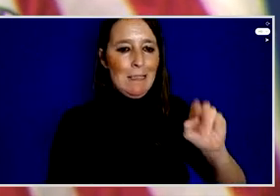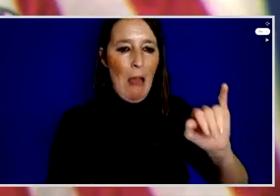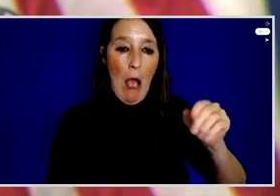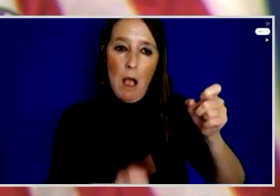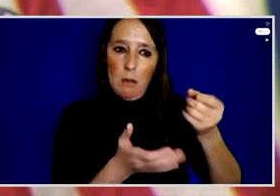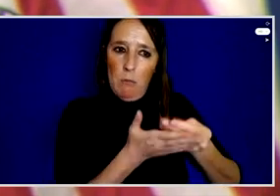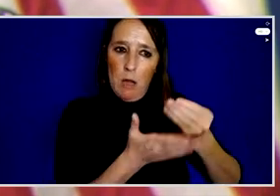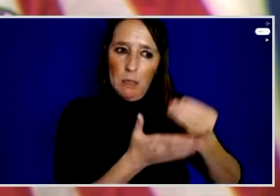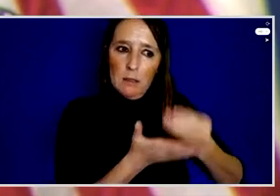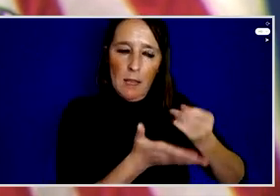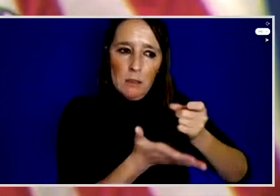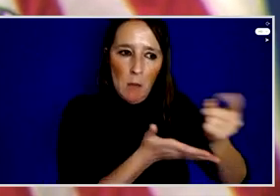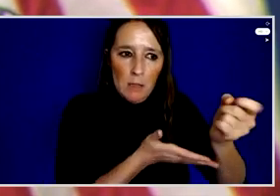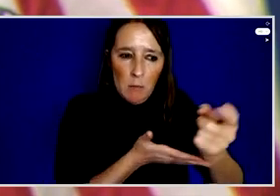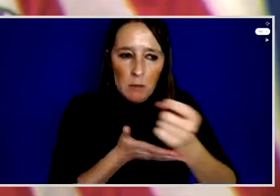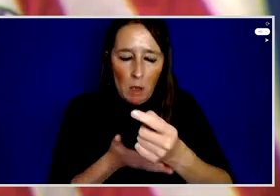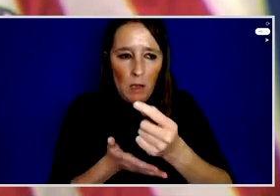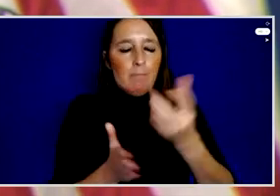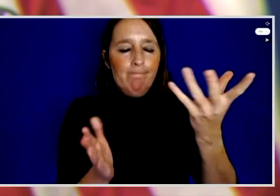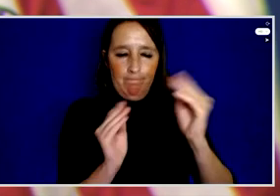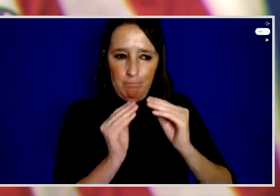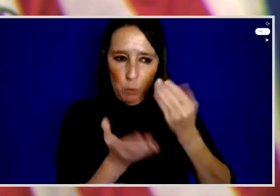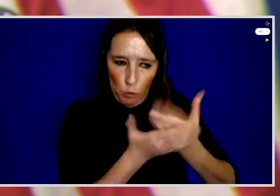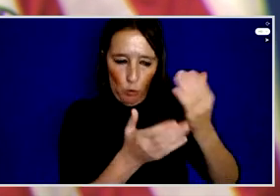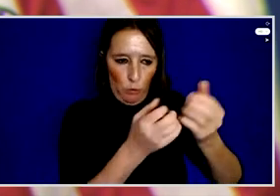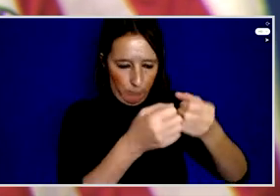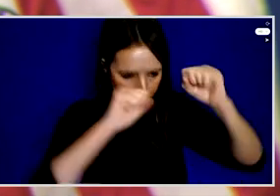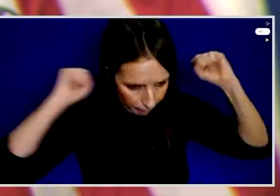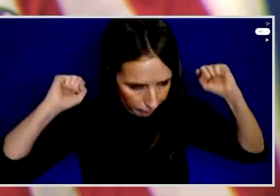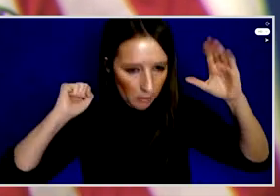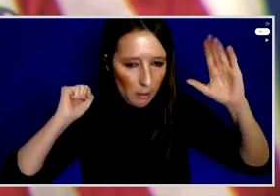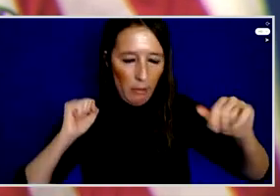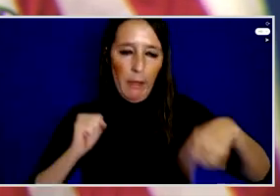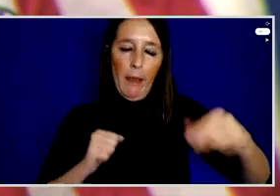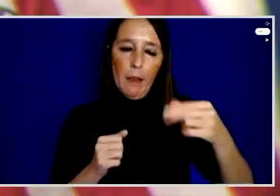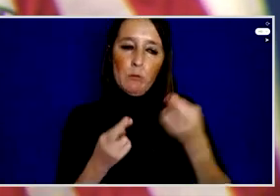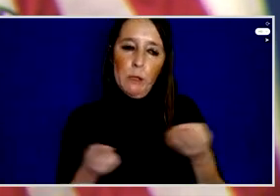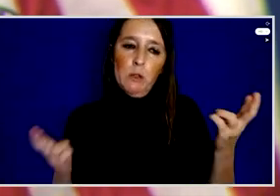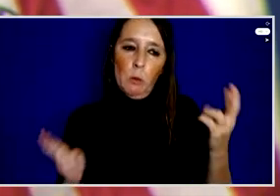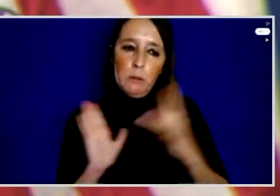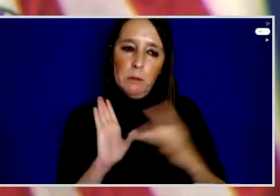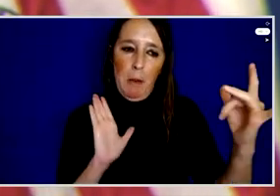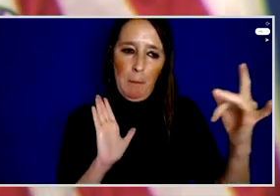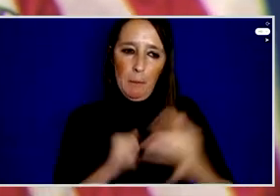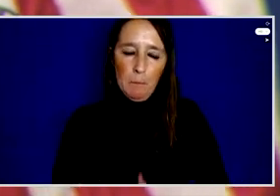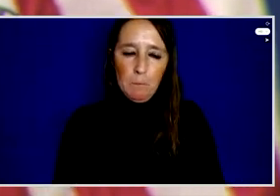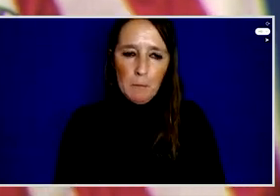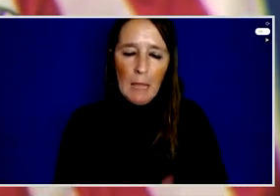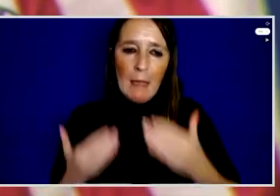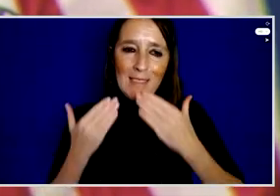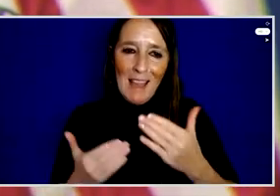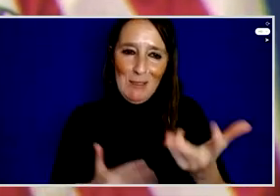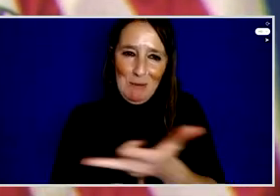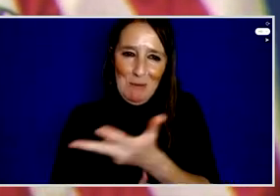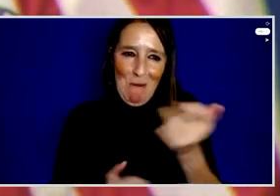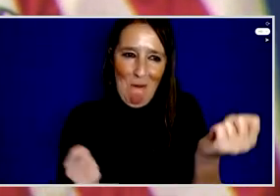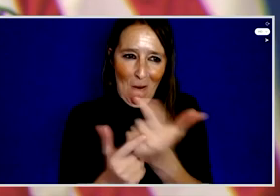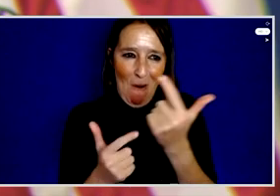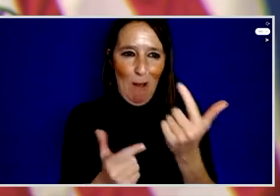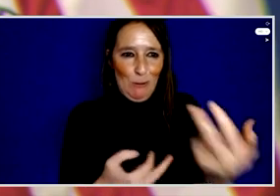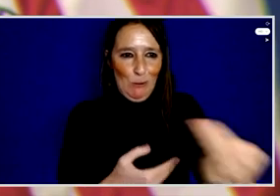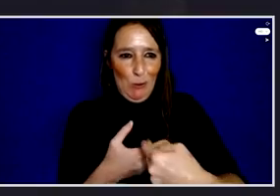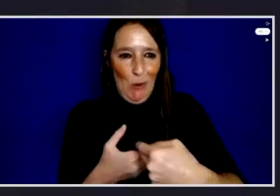exposed the abuse of resources by state entities. Thank you all for joining us. Kudos for your